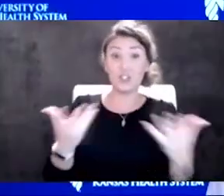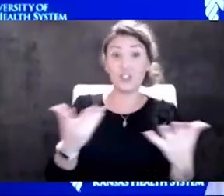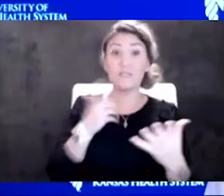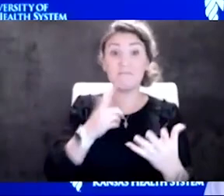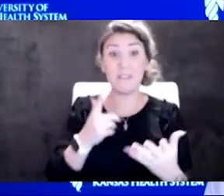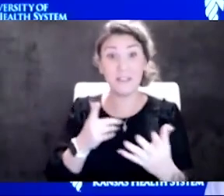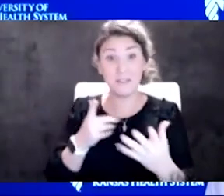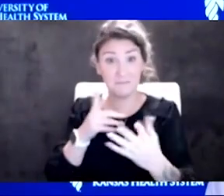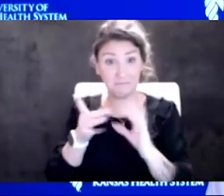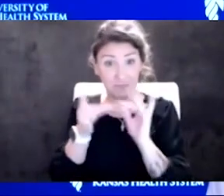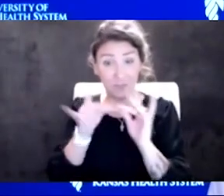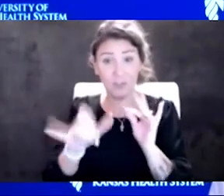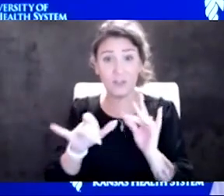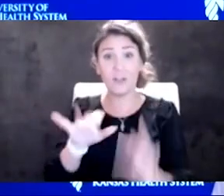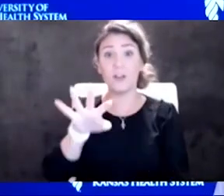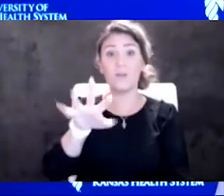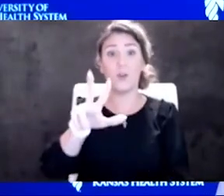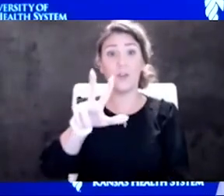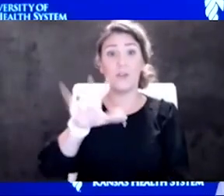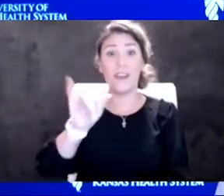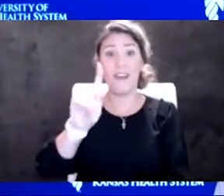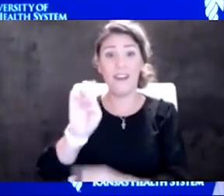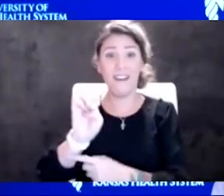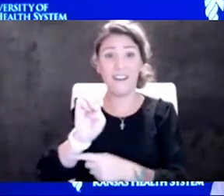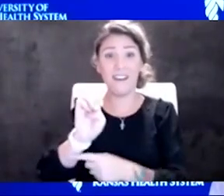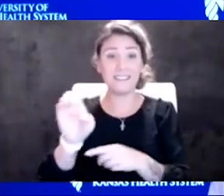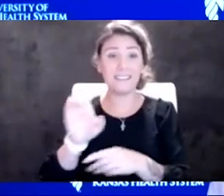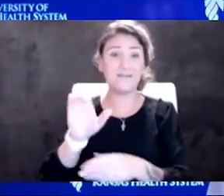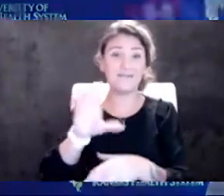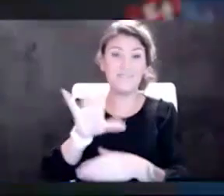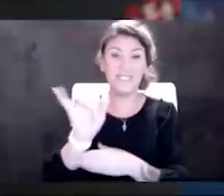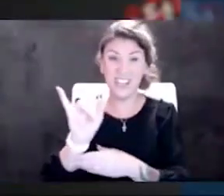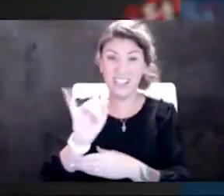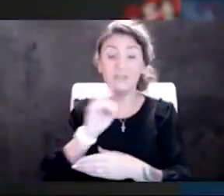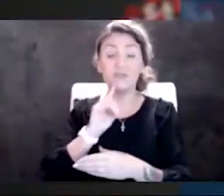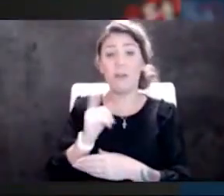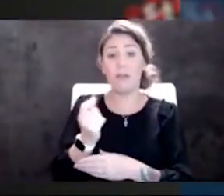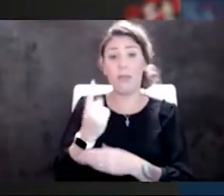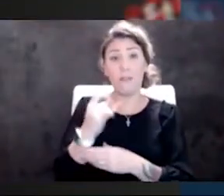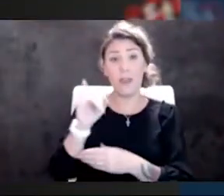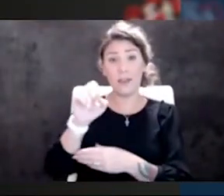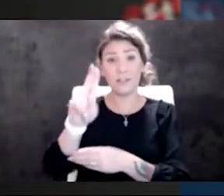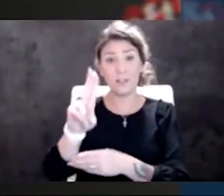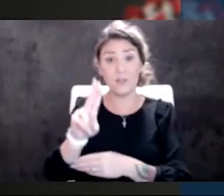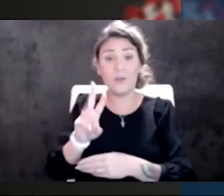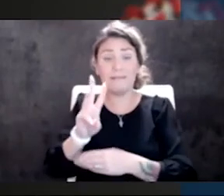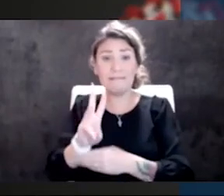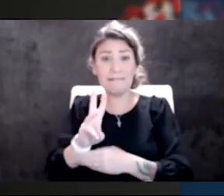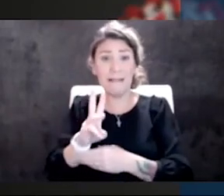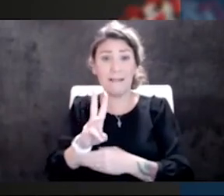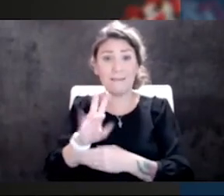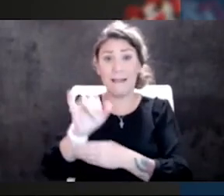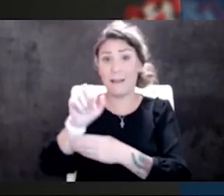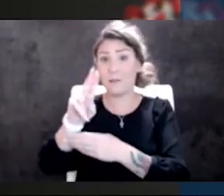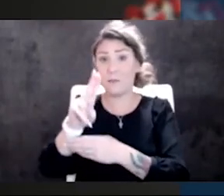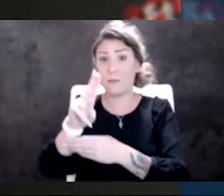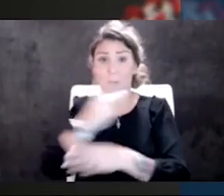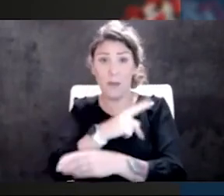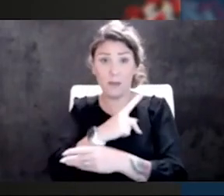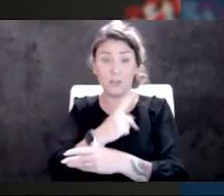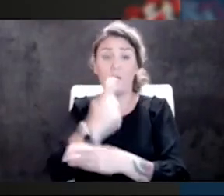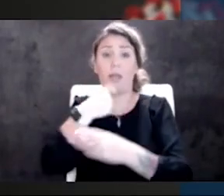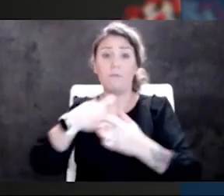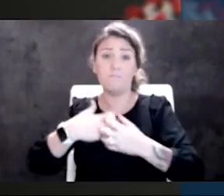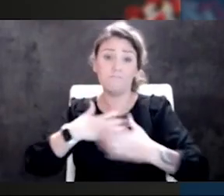So we have 43 active infections, 11 in the ICU and six of those ICU patients on the ventilator. We still have 21 additional